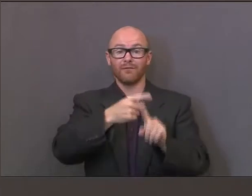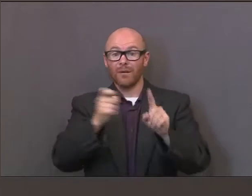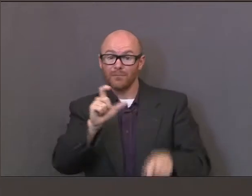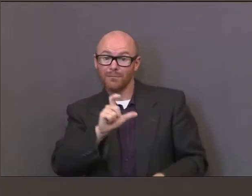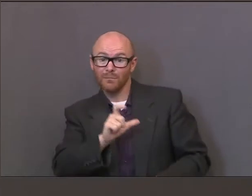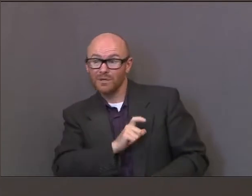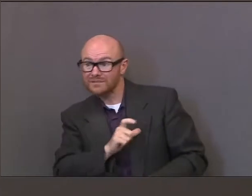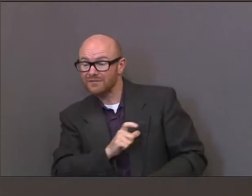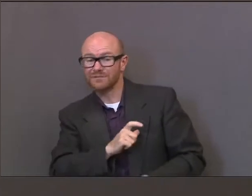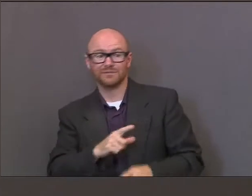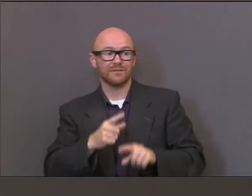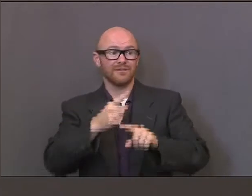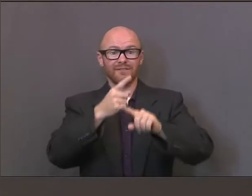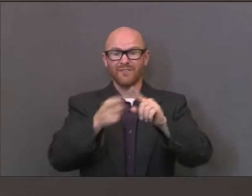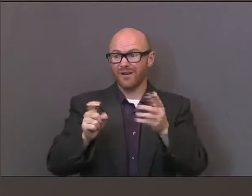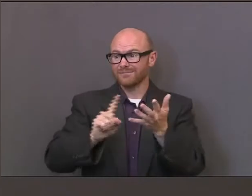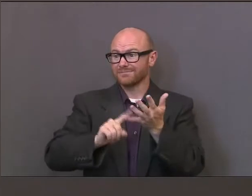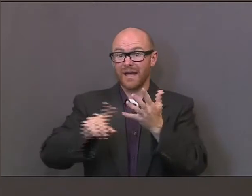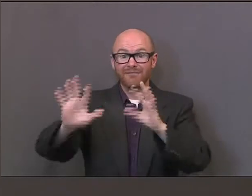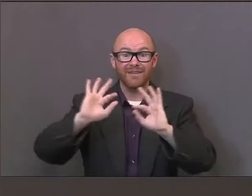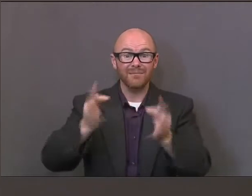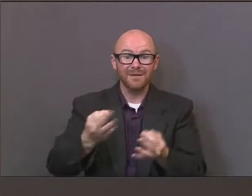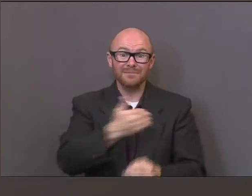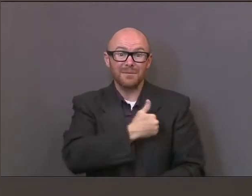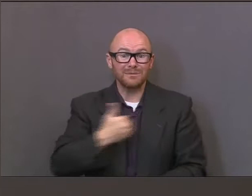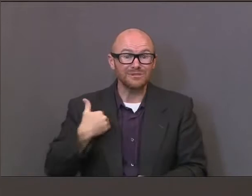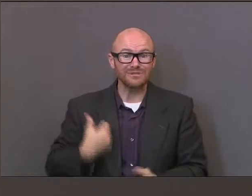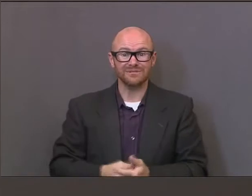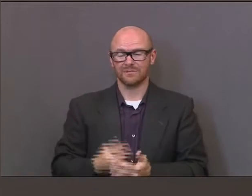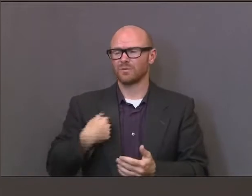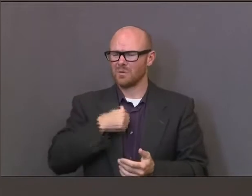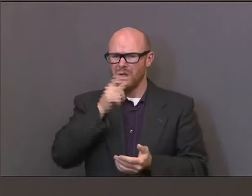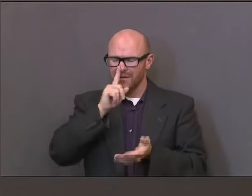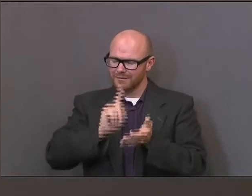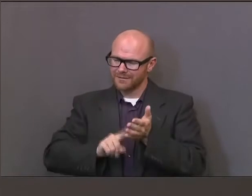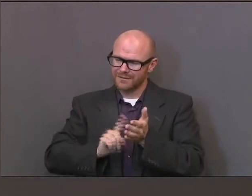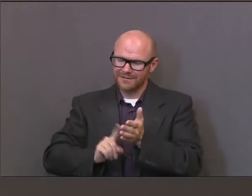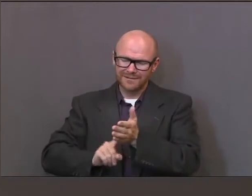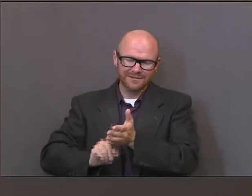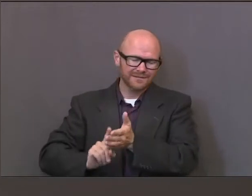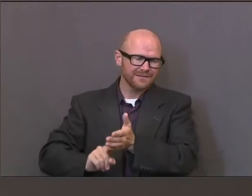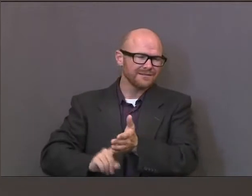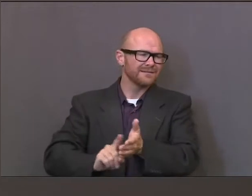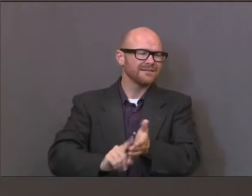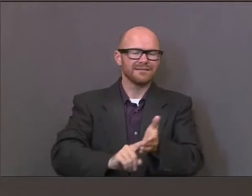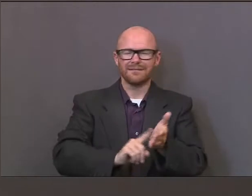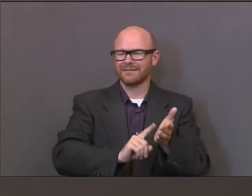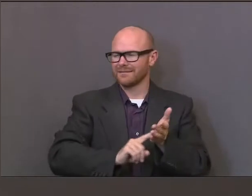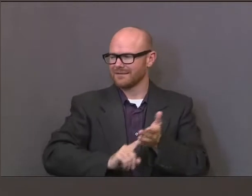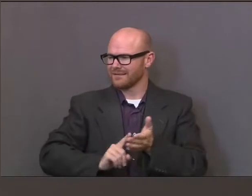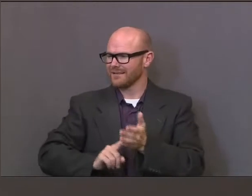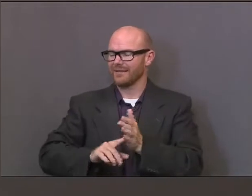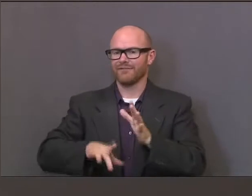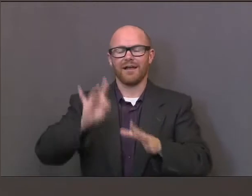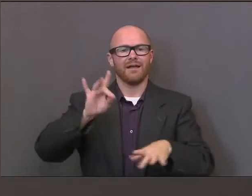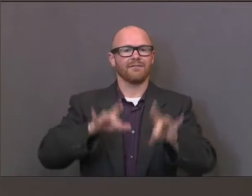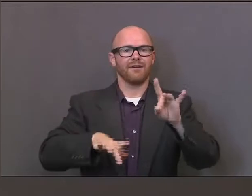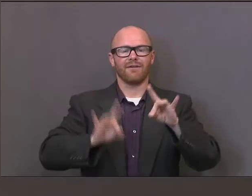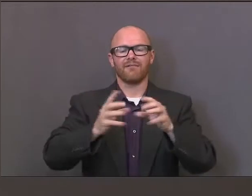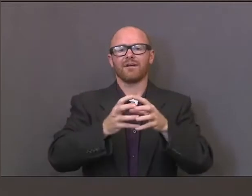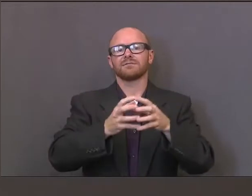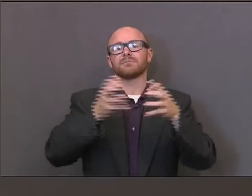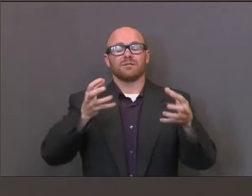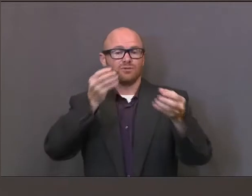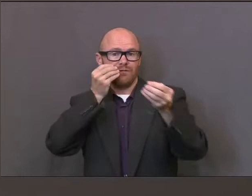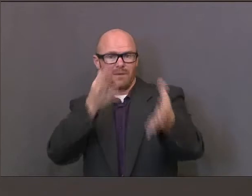cases, we do additional follow-up with family members and or certifying physicians to ascertain, you know,